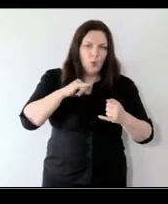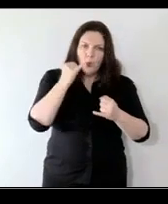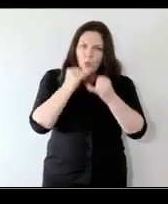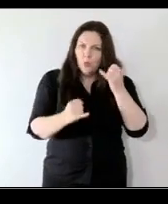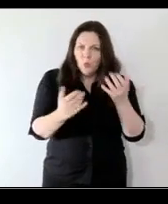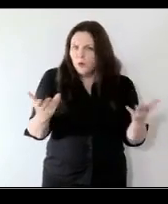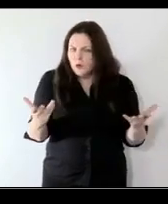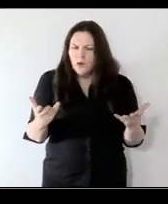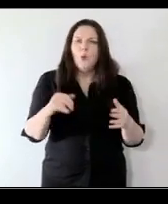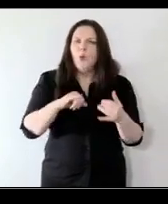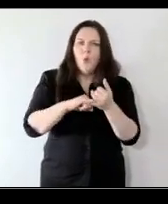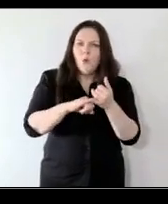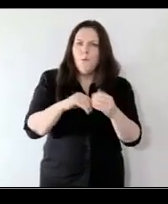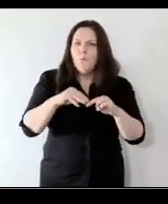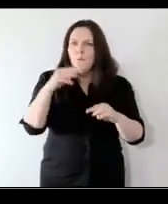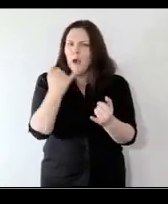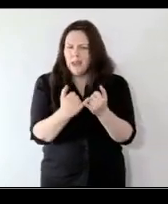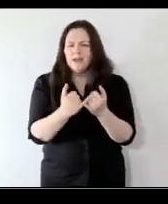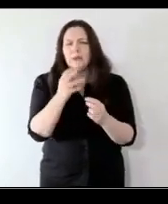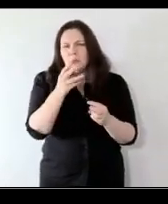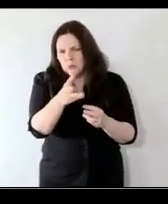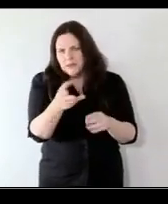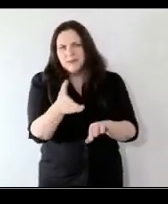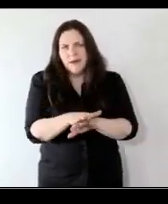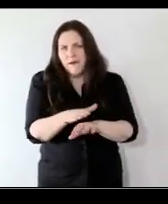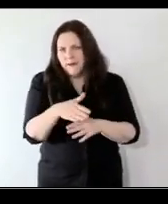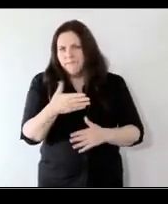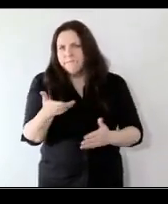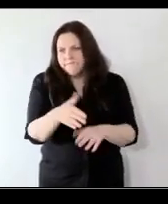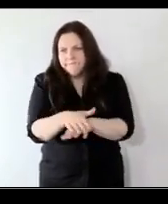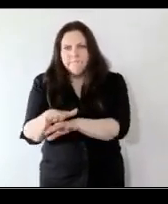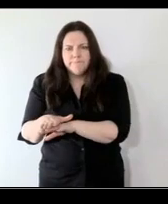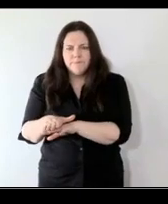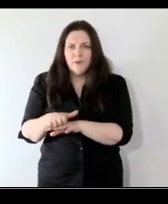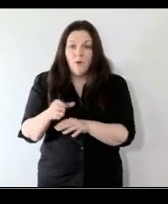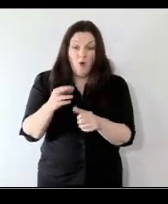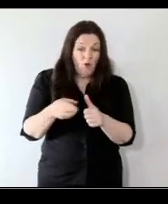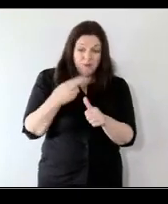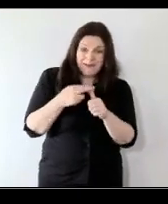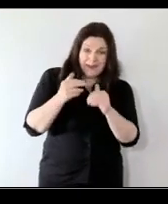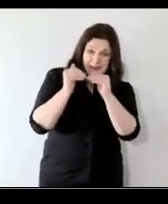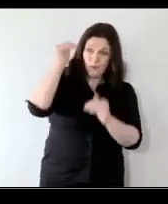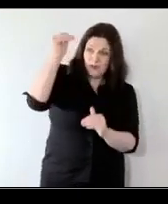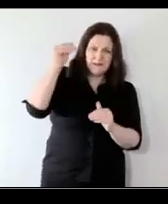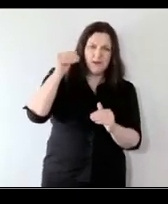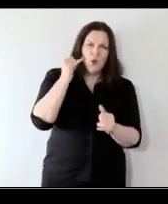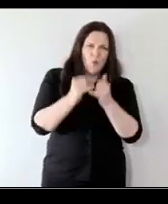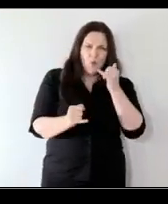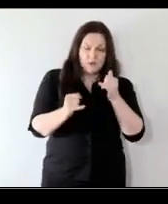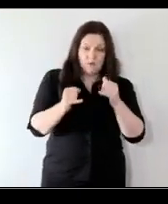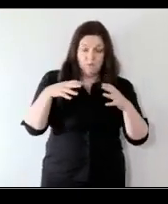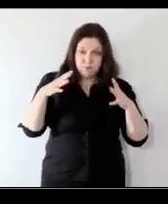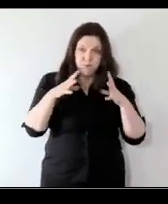die so all of the inequalities that were affecting us in society have been highlighted and sort of